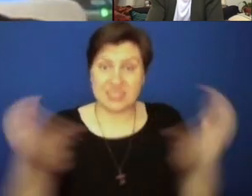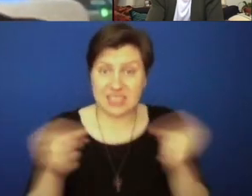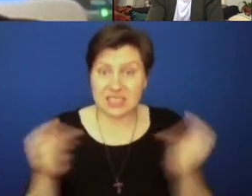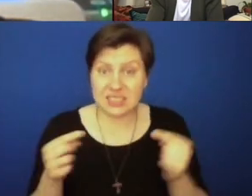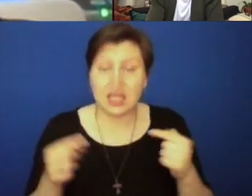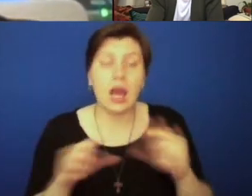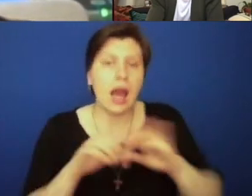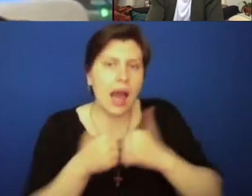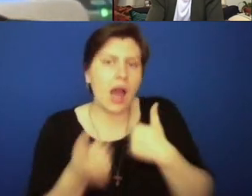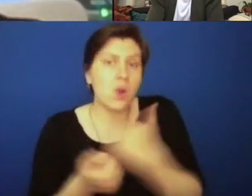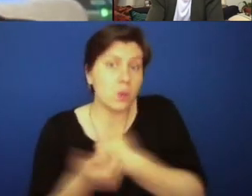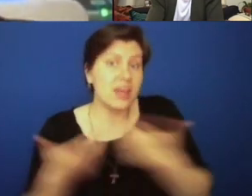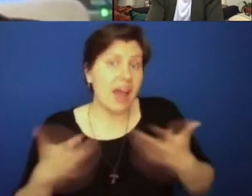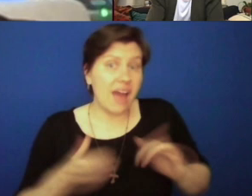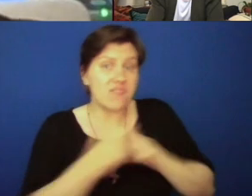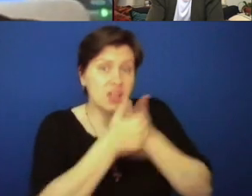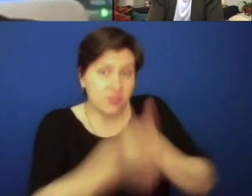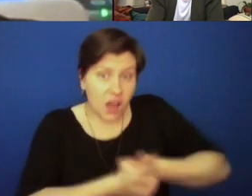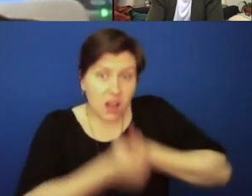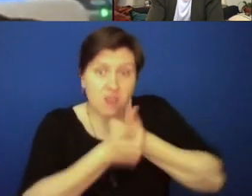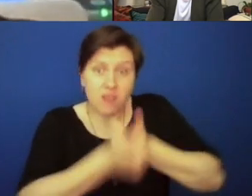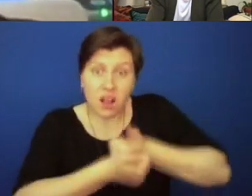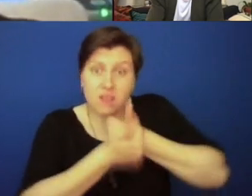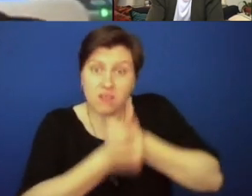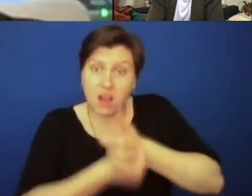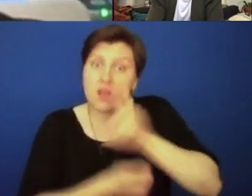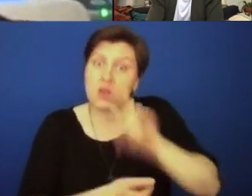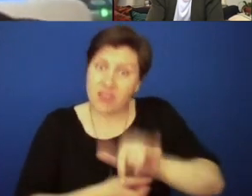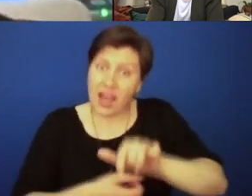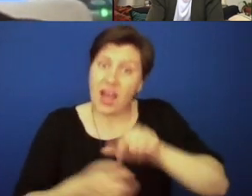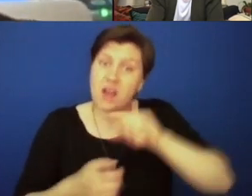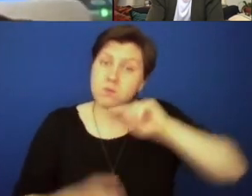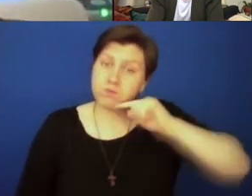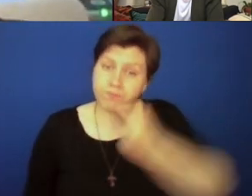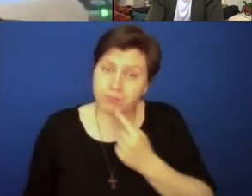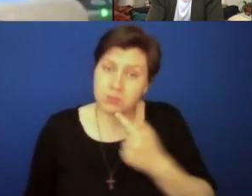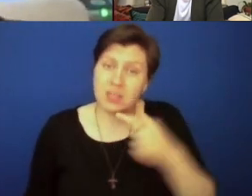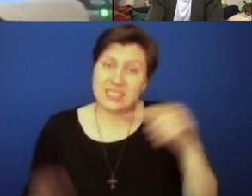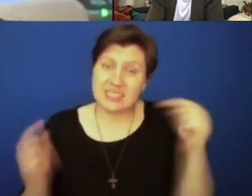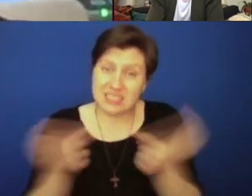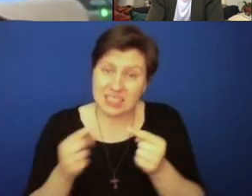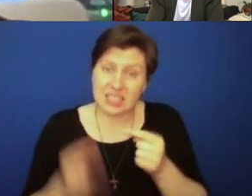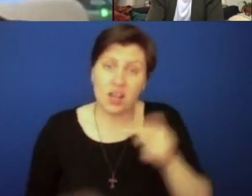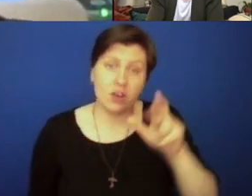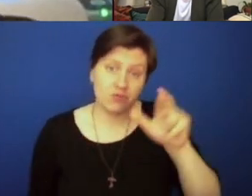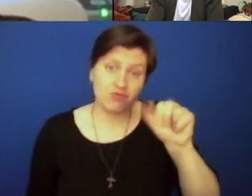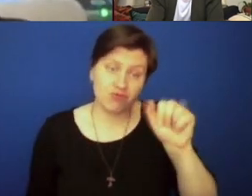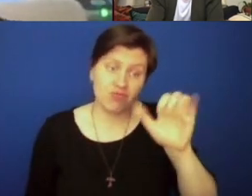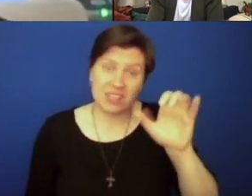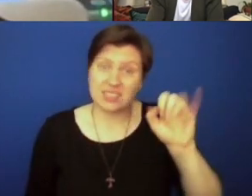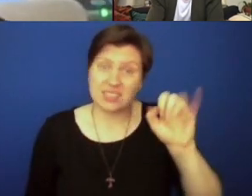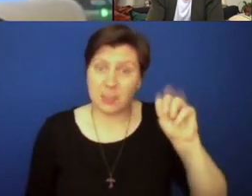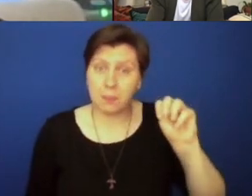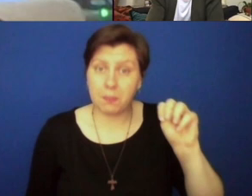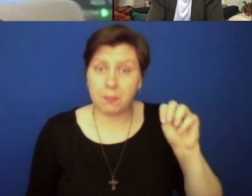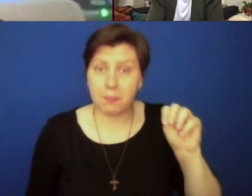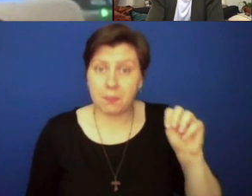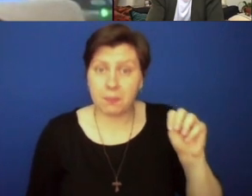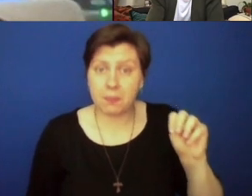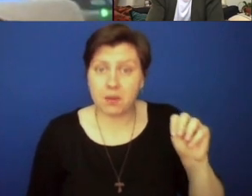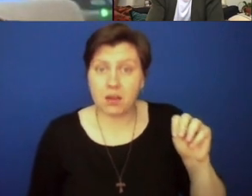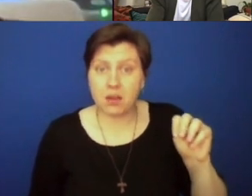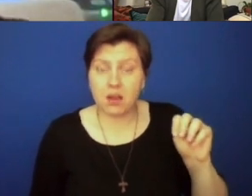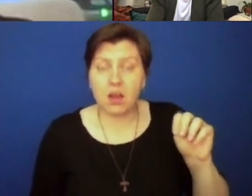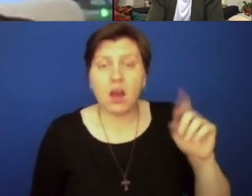and how we have been complicit in this grave sin of racism. You know, you know, and,